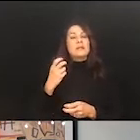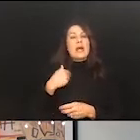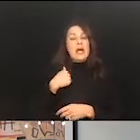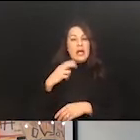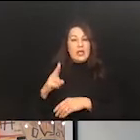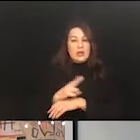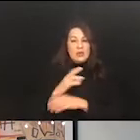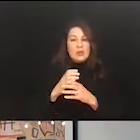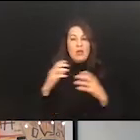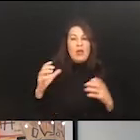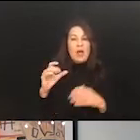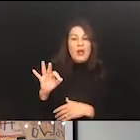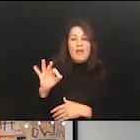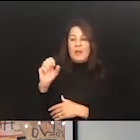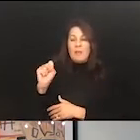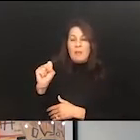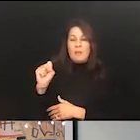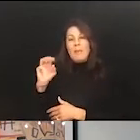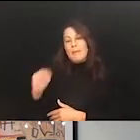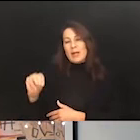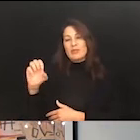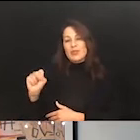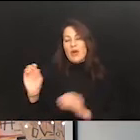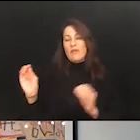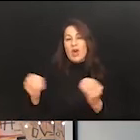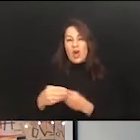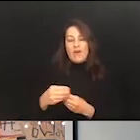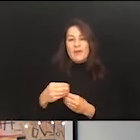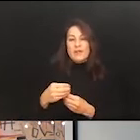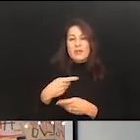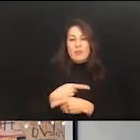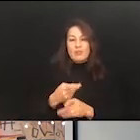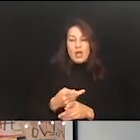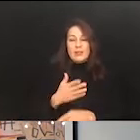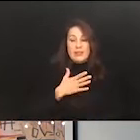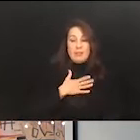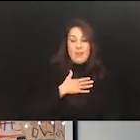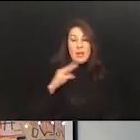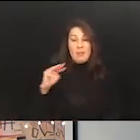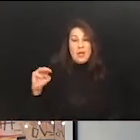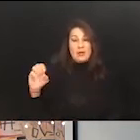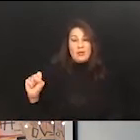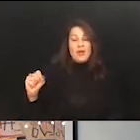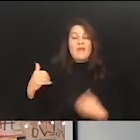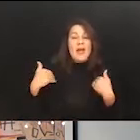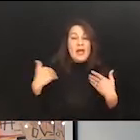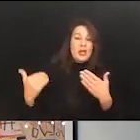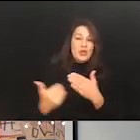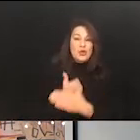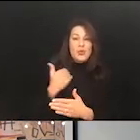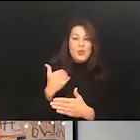Microsoft Office products. And recently, my Microsoft to do had a new, new item in my to do list that